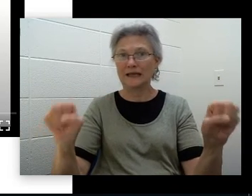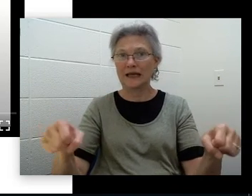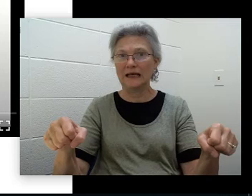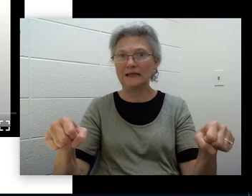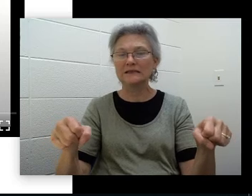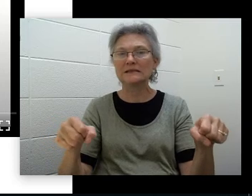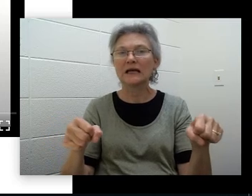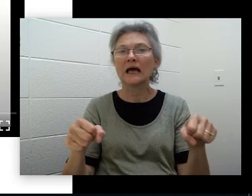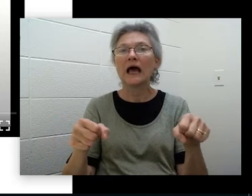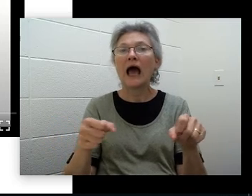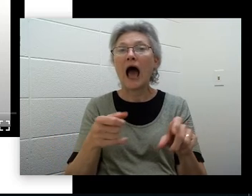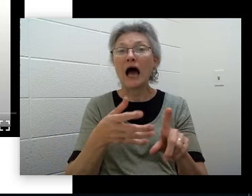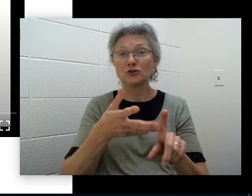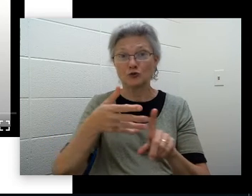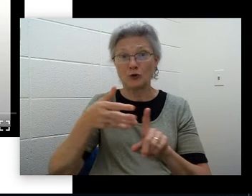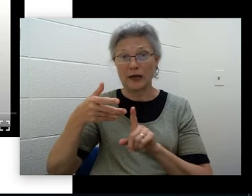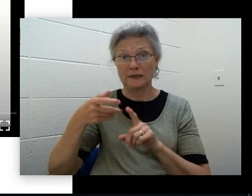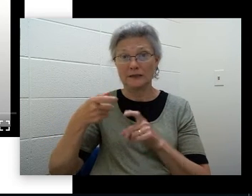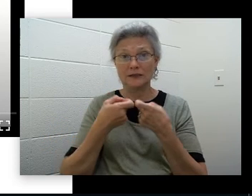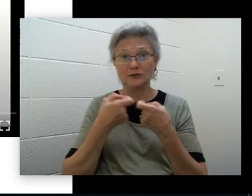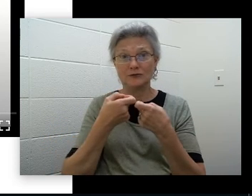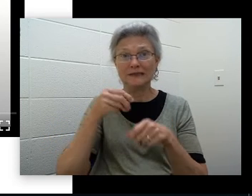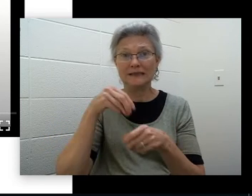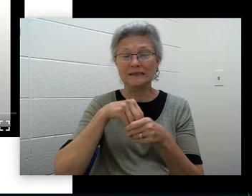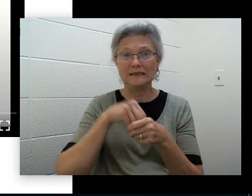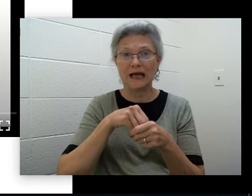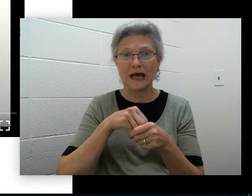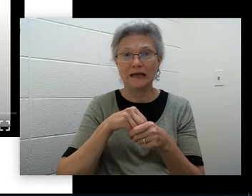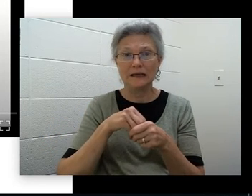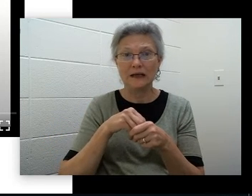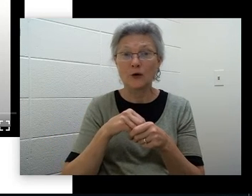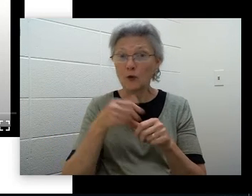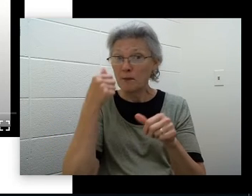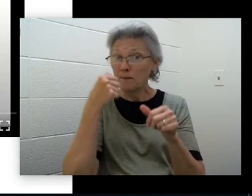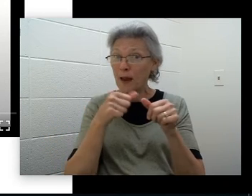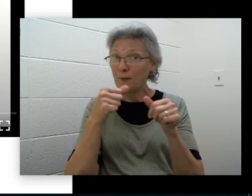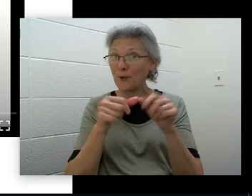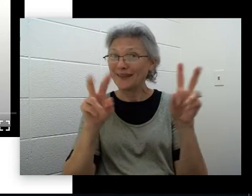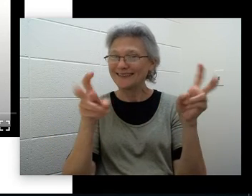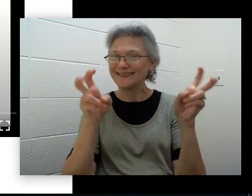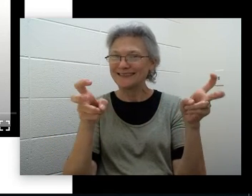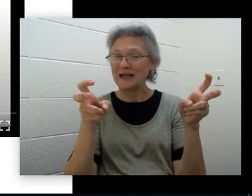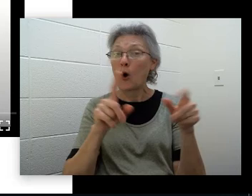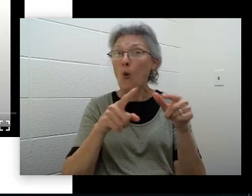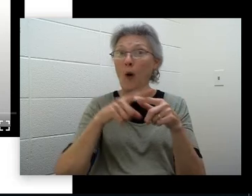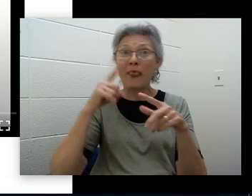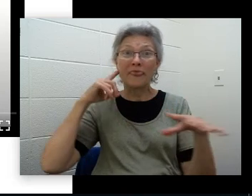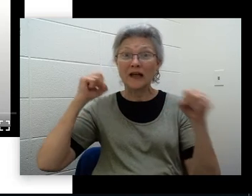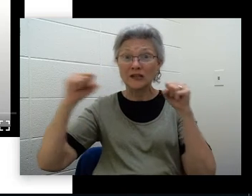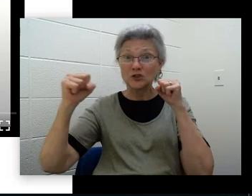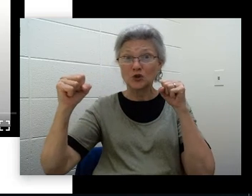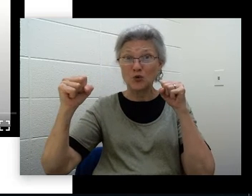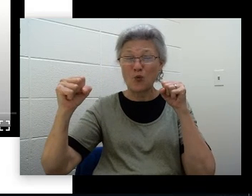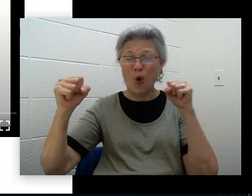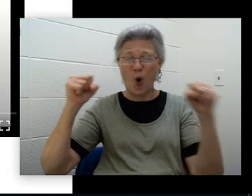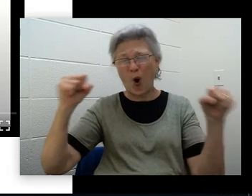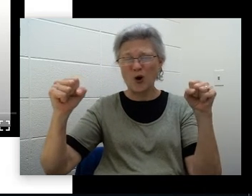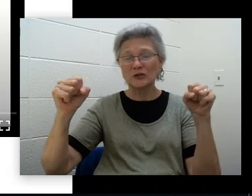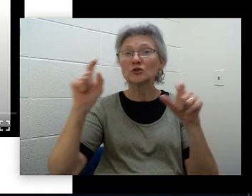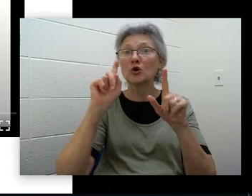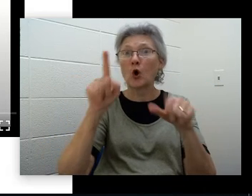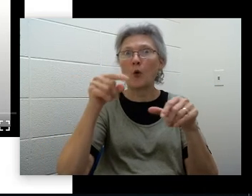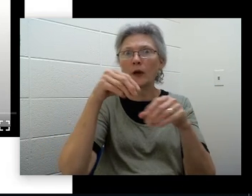conduct electricity even inside. So remember this catchy phrase, when thunder roars, go indoors.